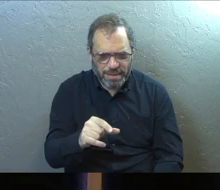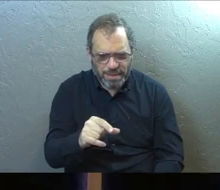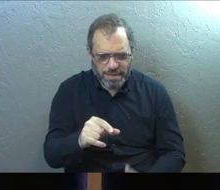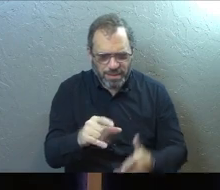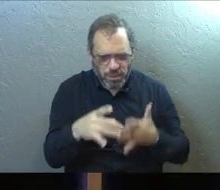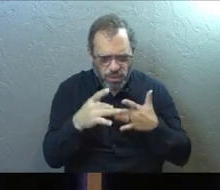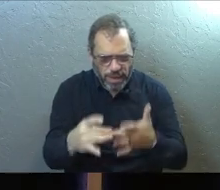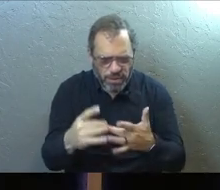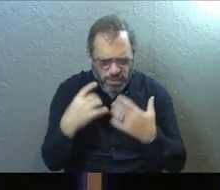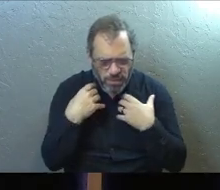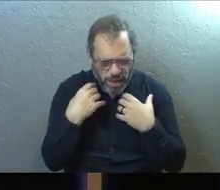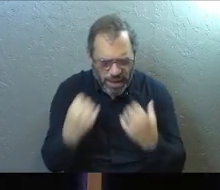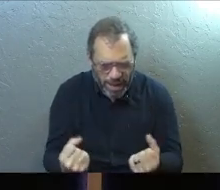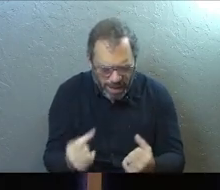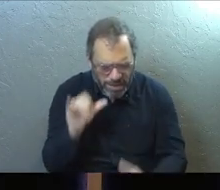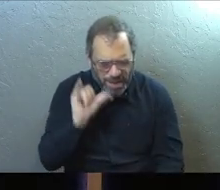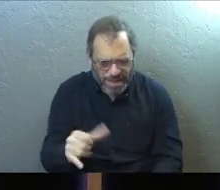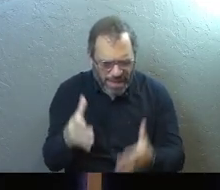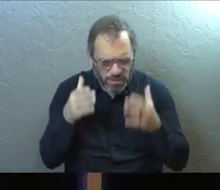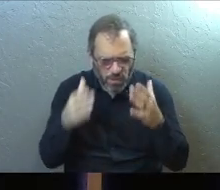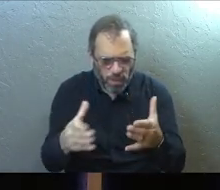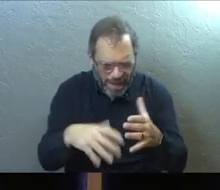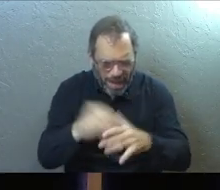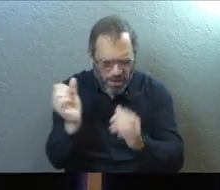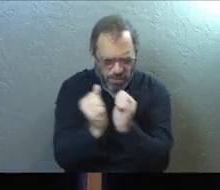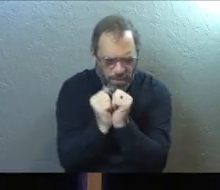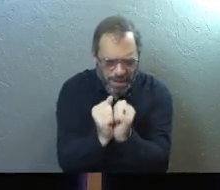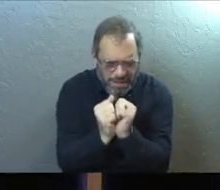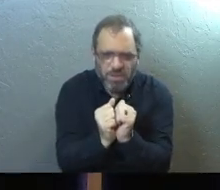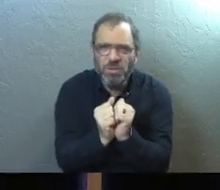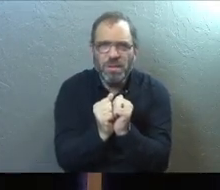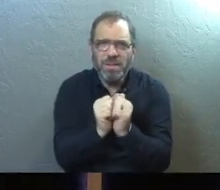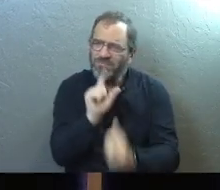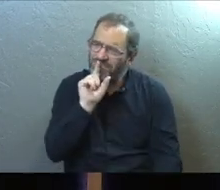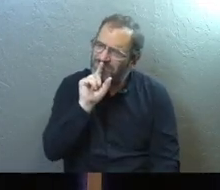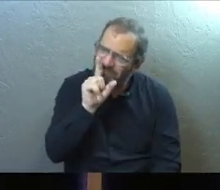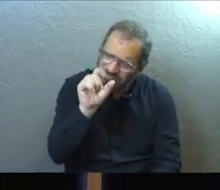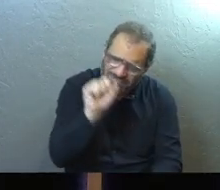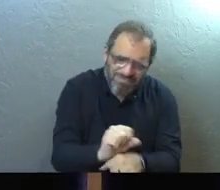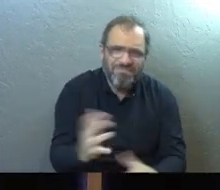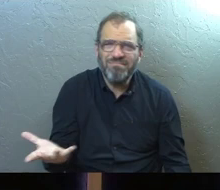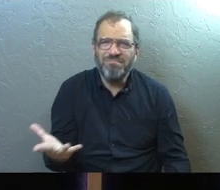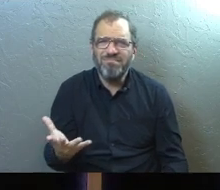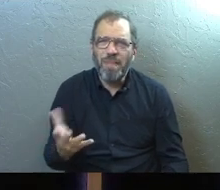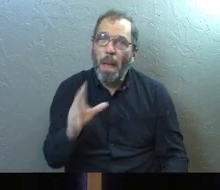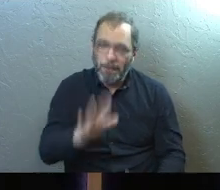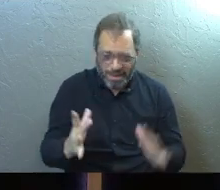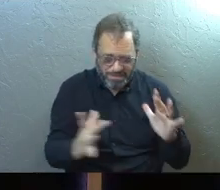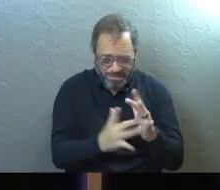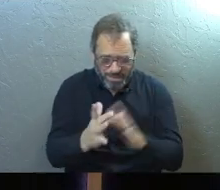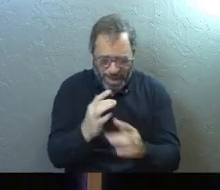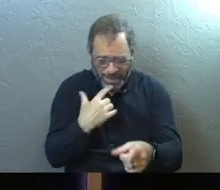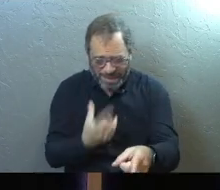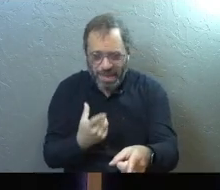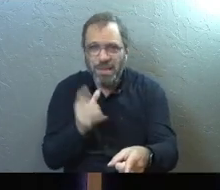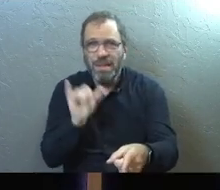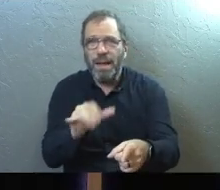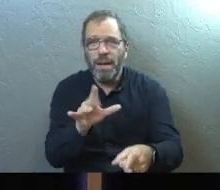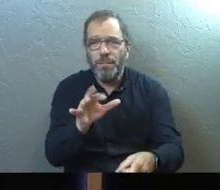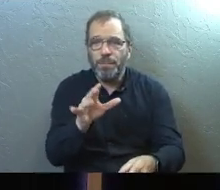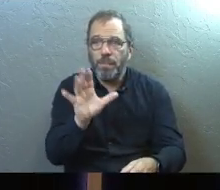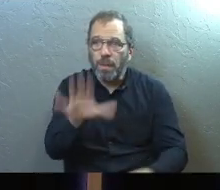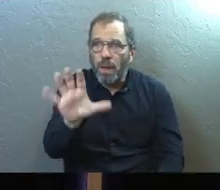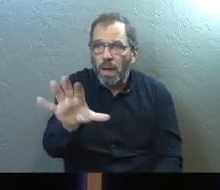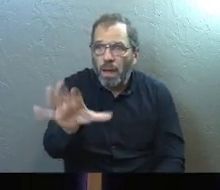of health. This is the way out of bondage. Absolutely. But the scripture also does that with,